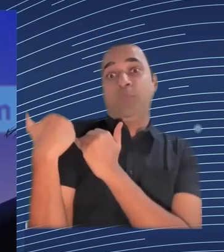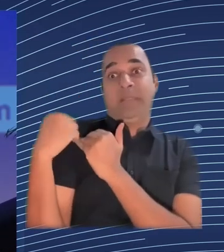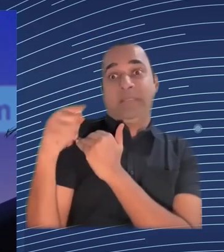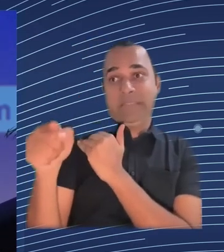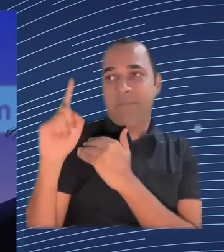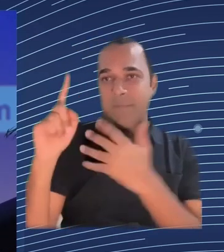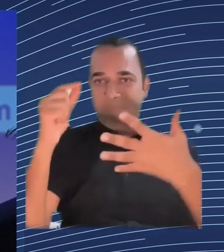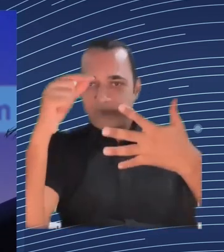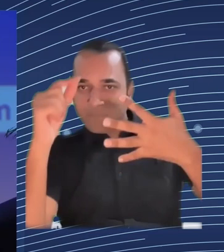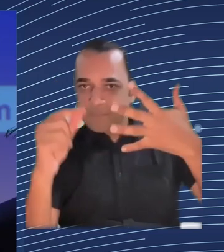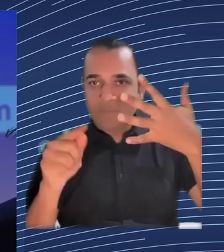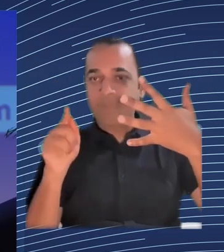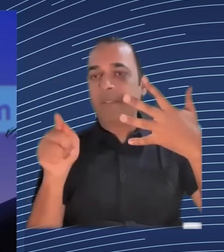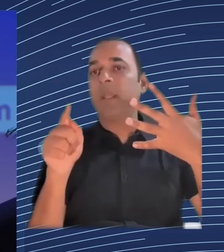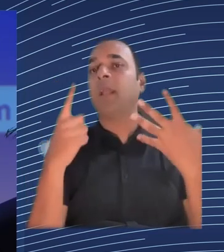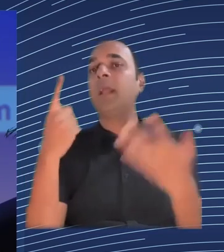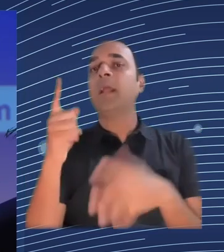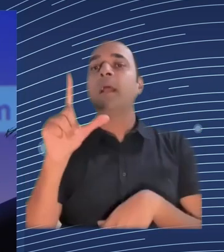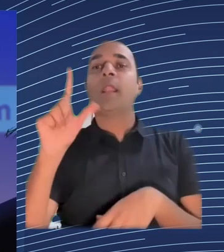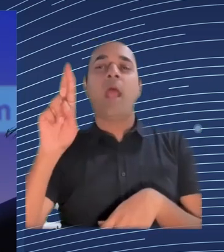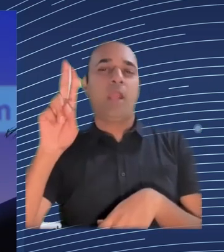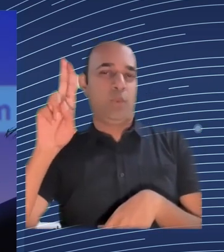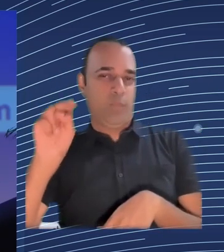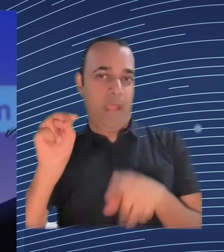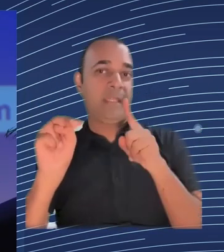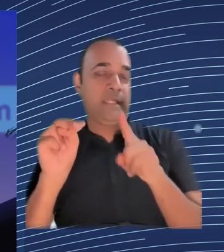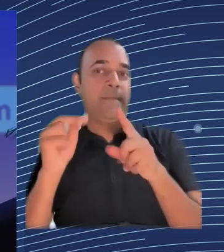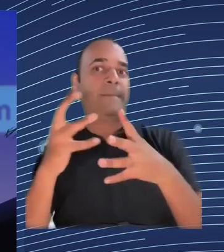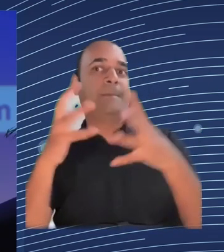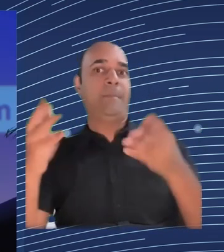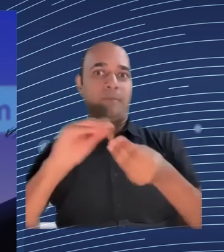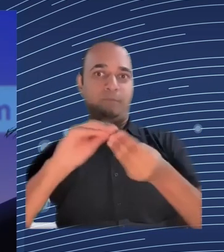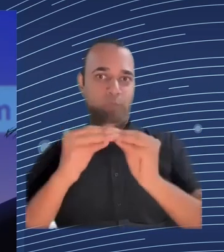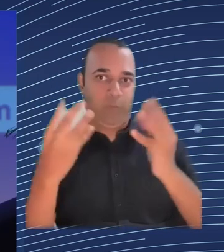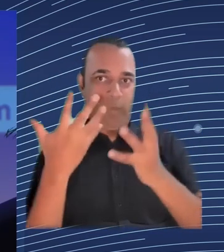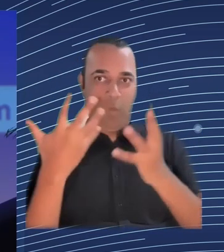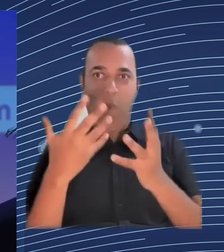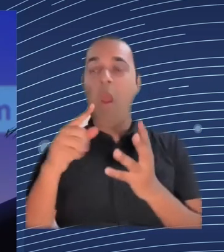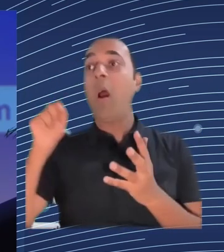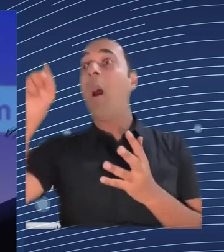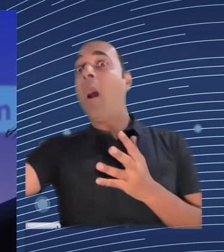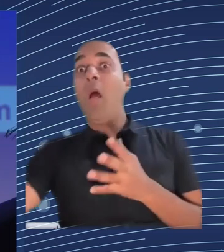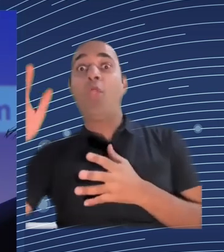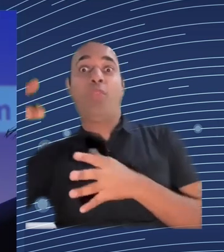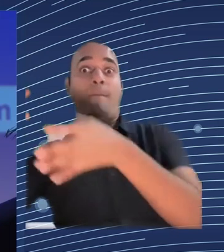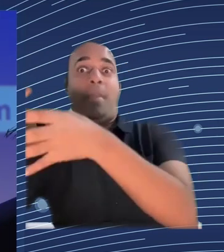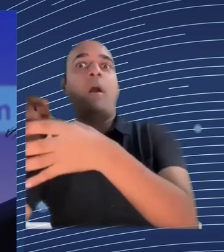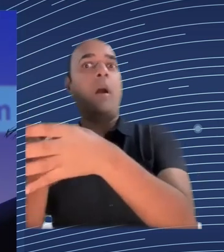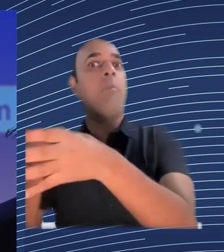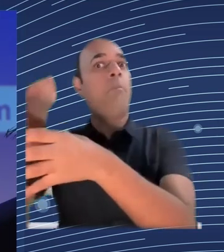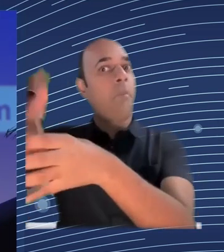resolution all over the Europe that when there are medical third